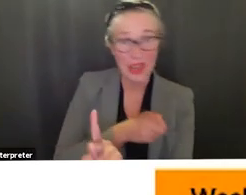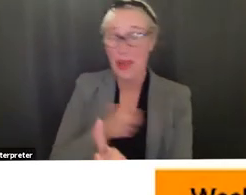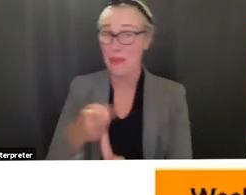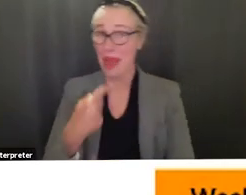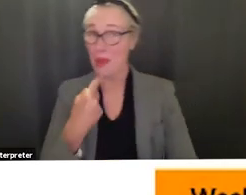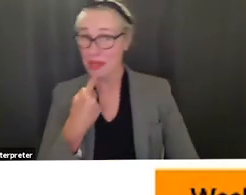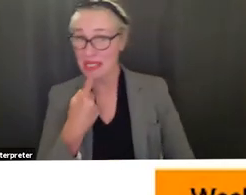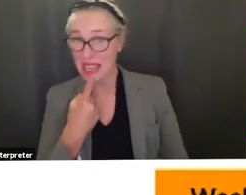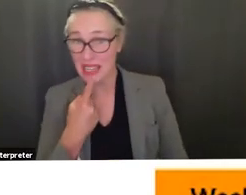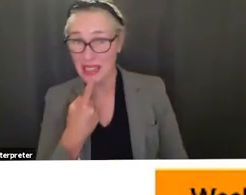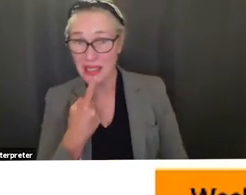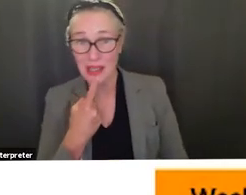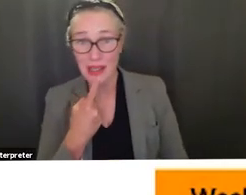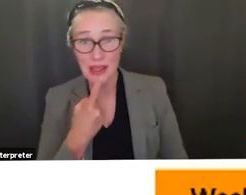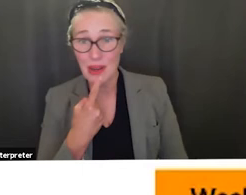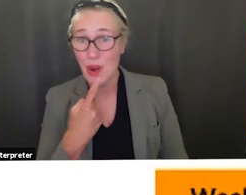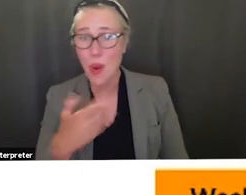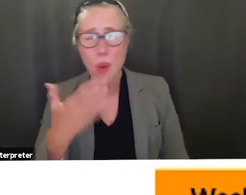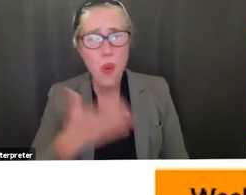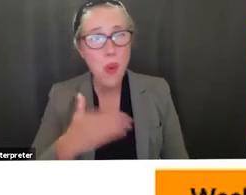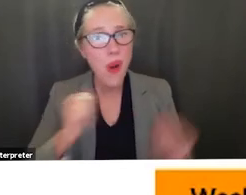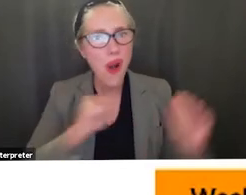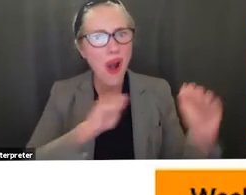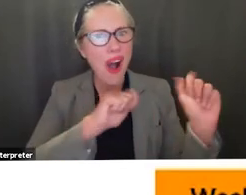go girl power right